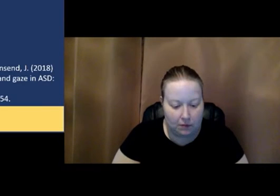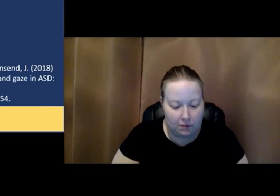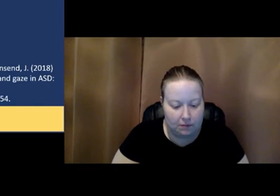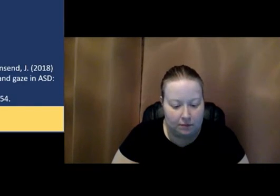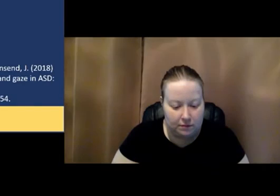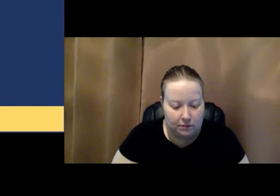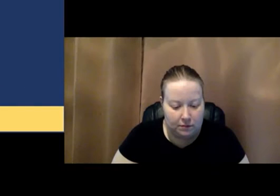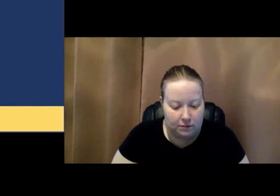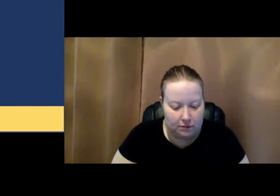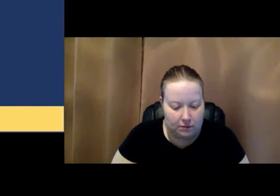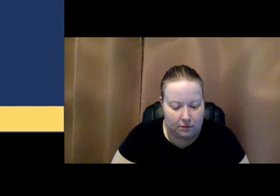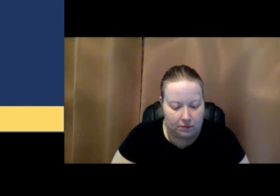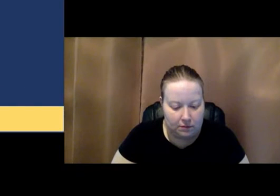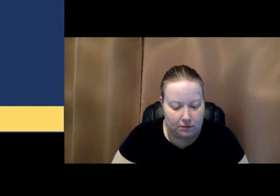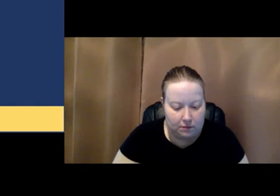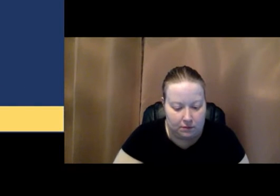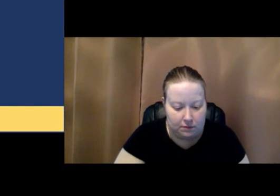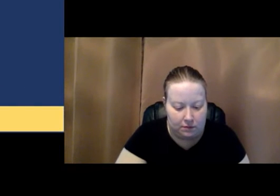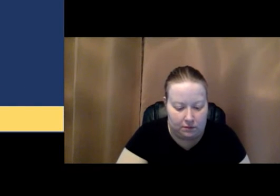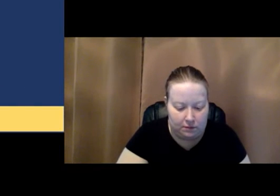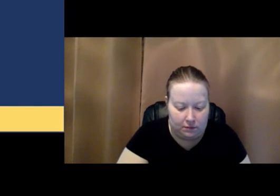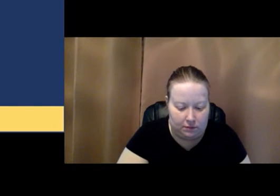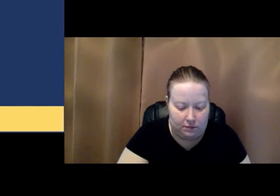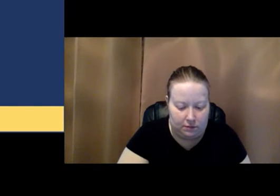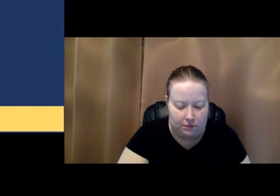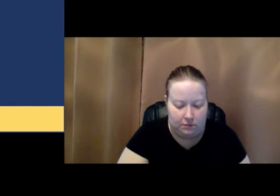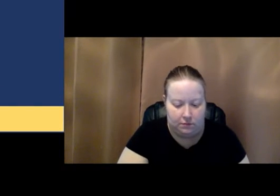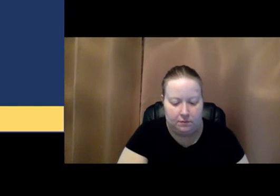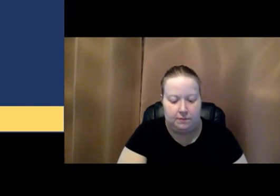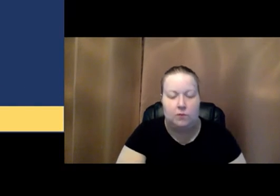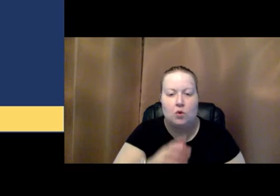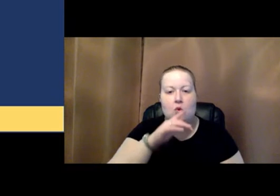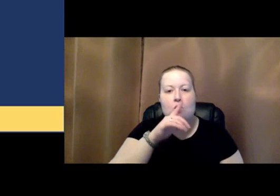So what community does this serve? Who does this serve?